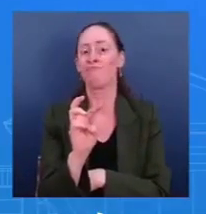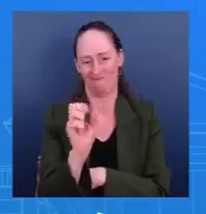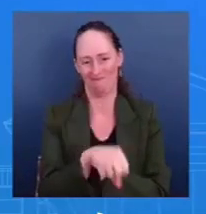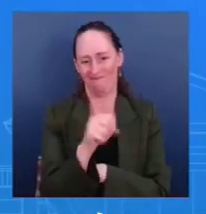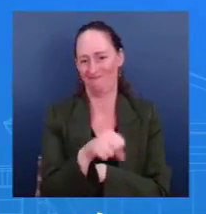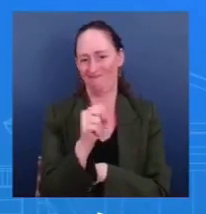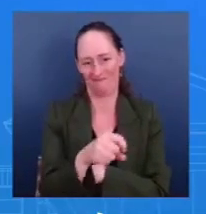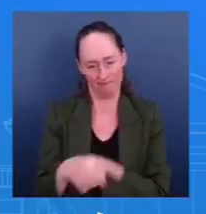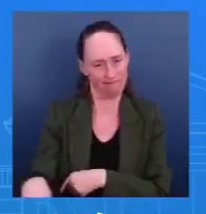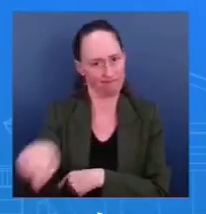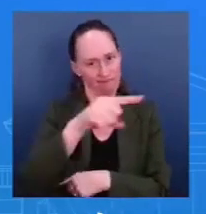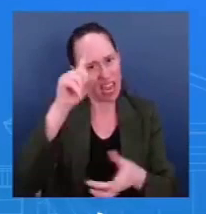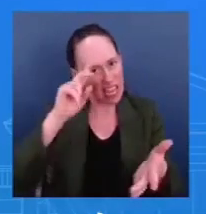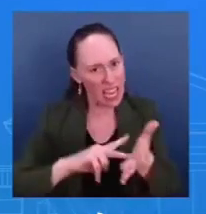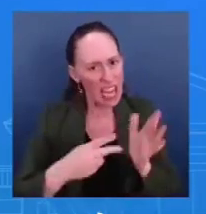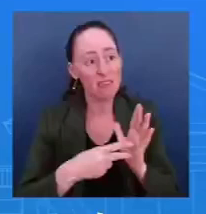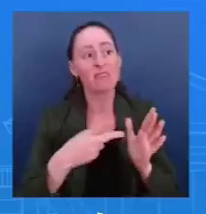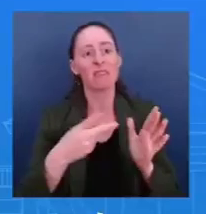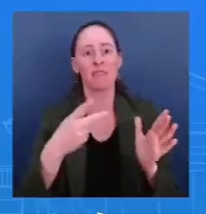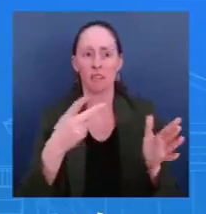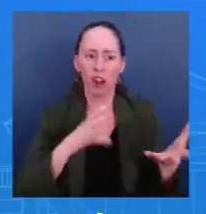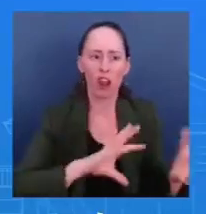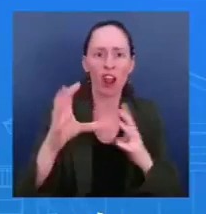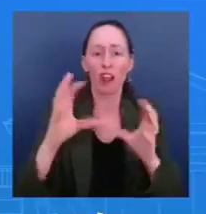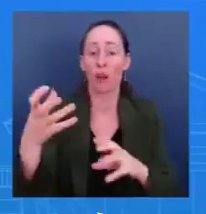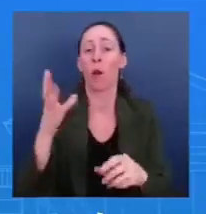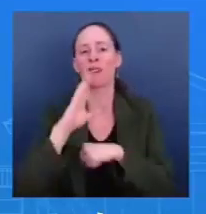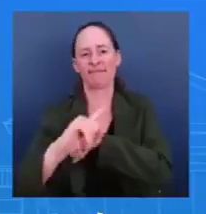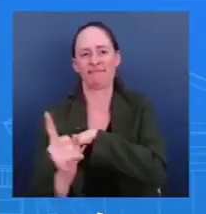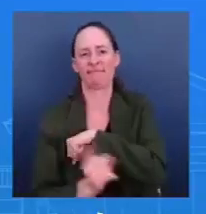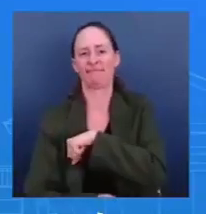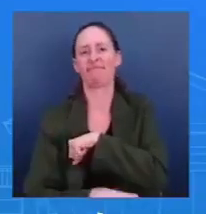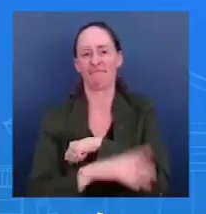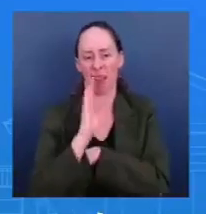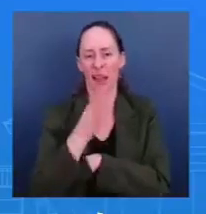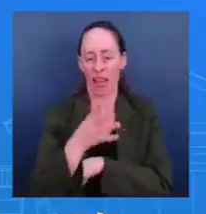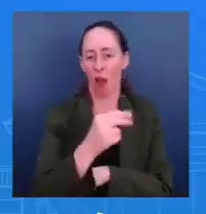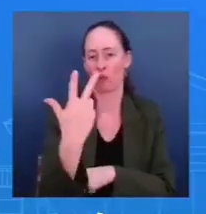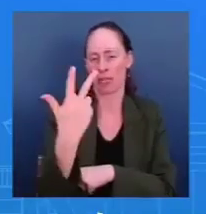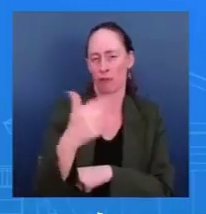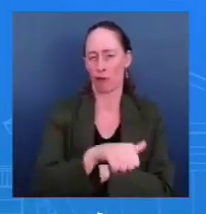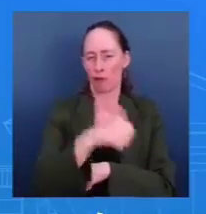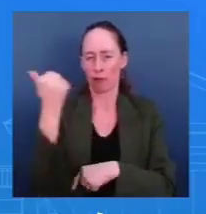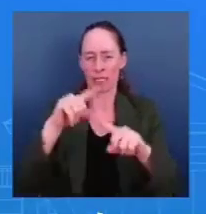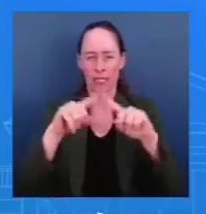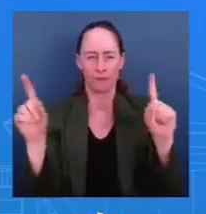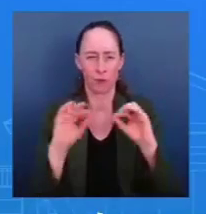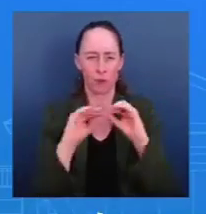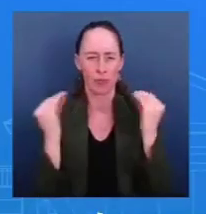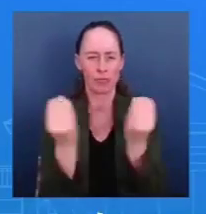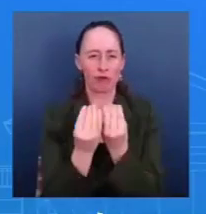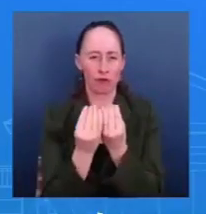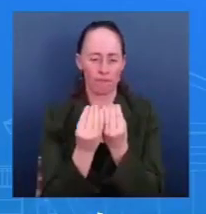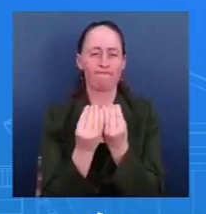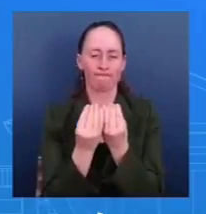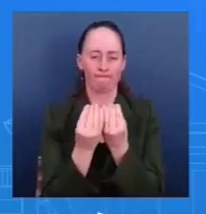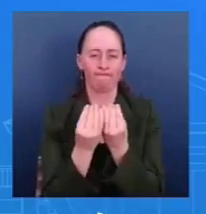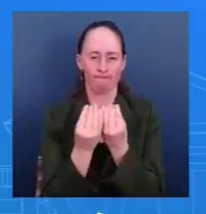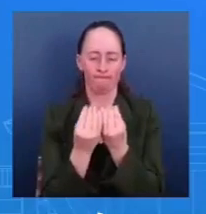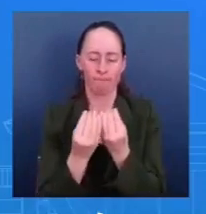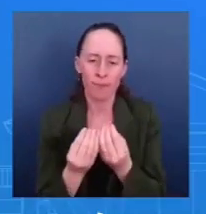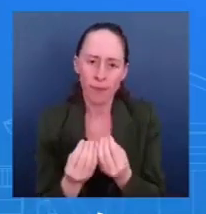is designating ANO Dialogue, a Russian-government-funded – I'm sorry, a Russian-government-founded nonprofit